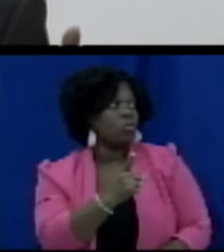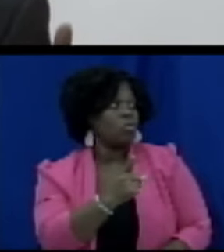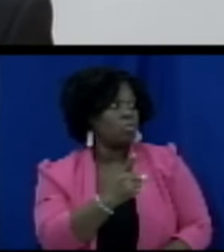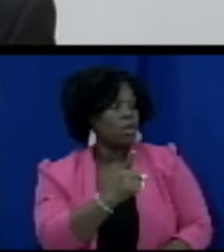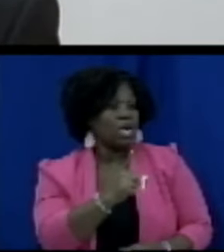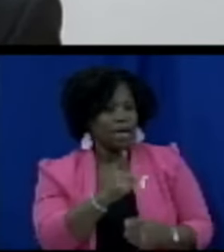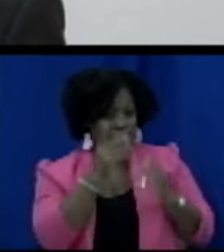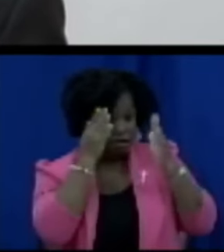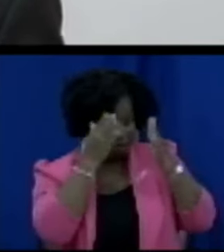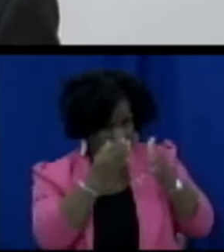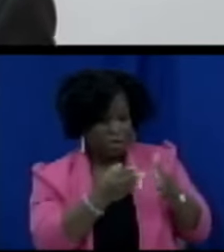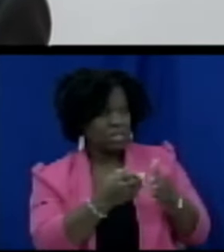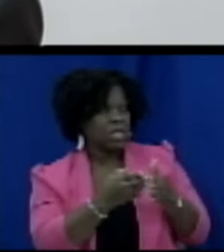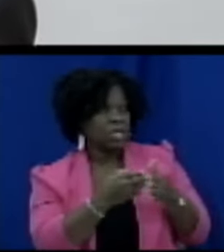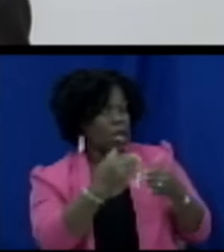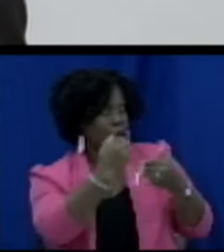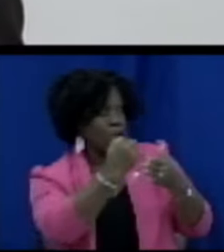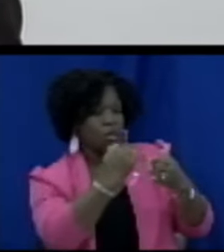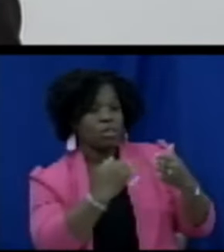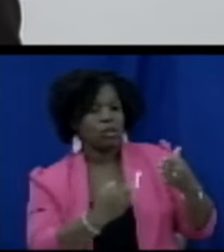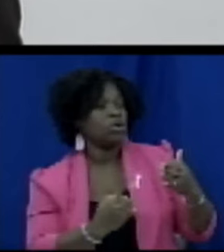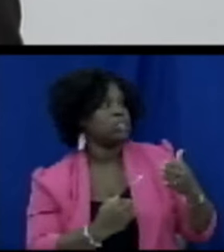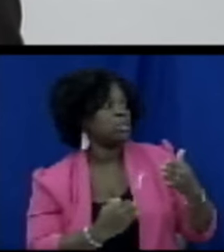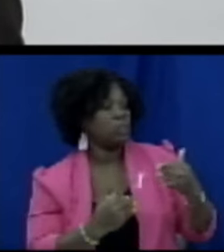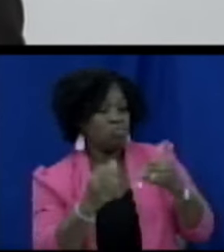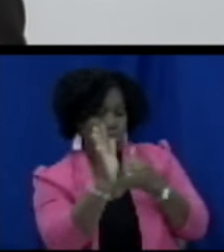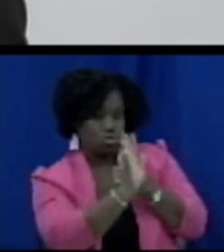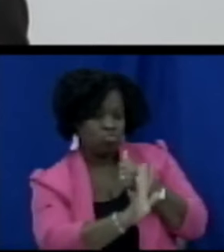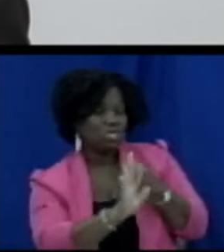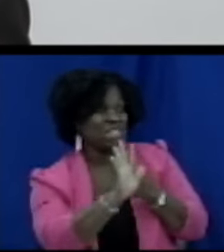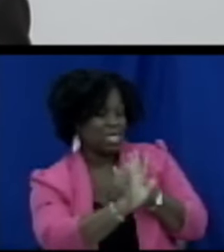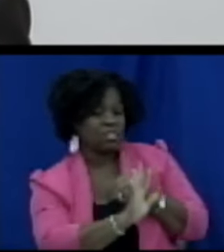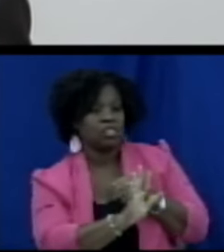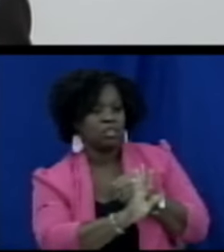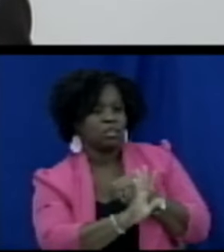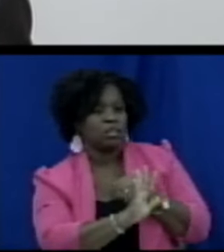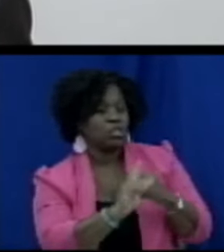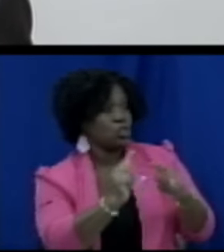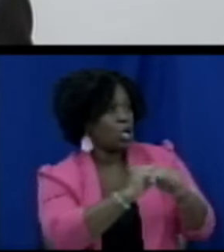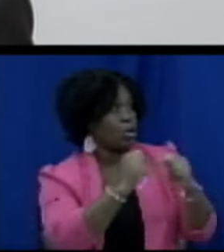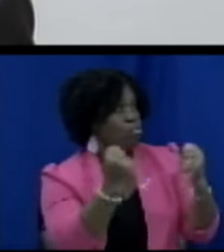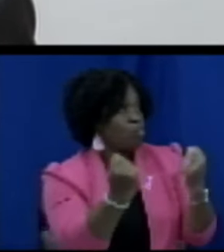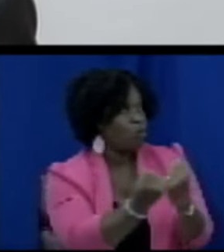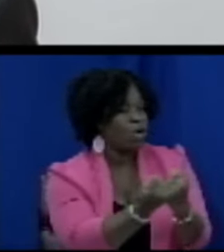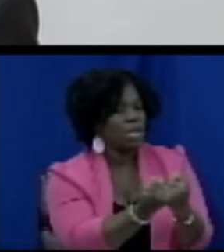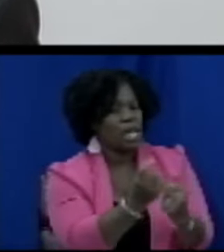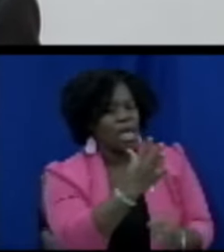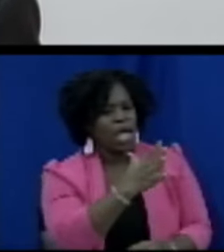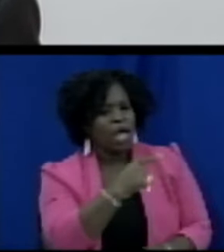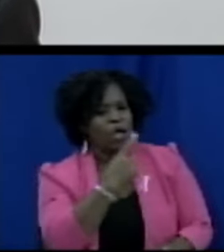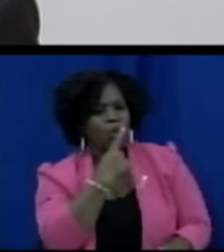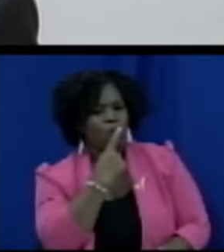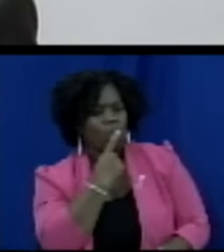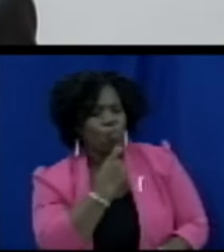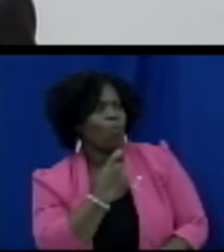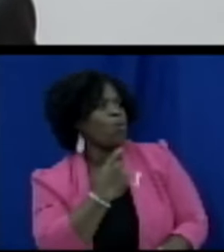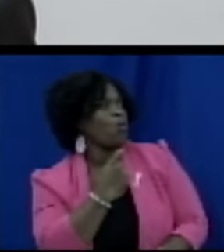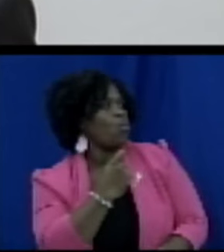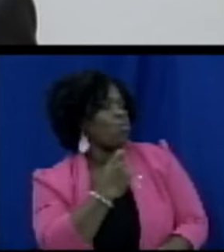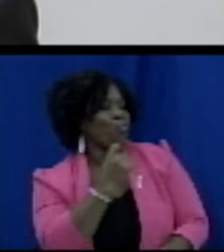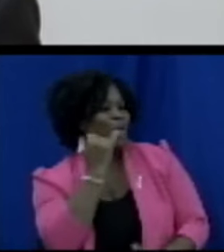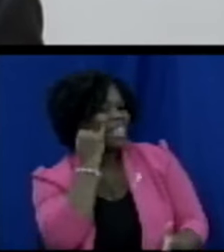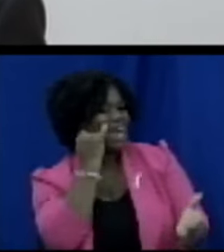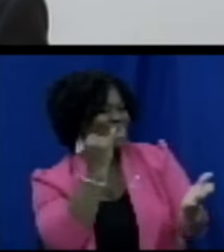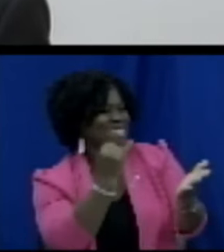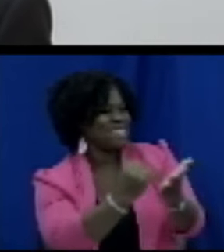composition of the Consumer Protection Board and who identified in section 6 2